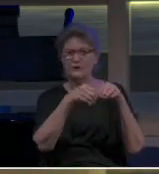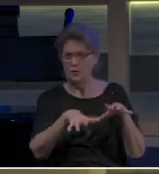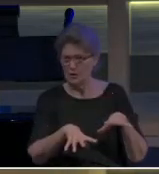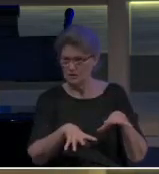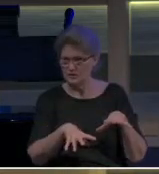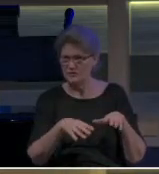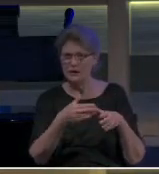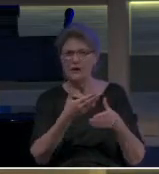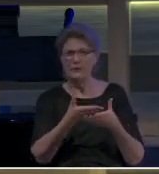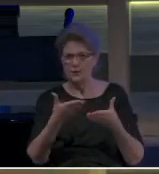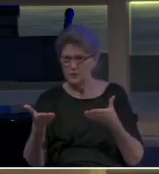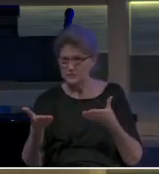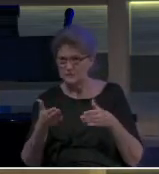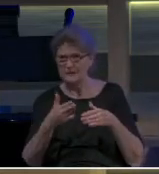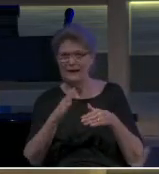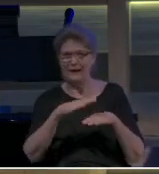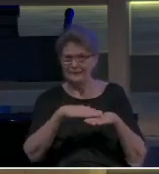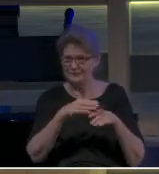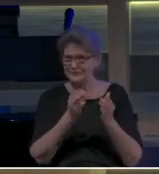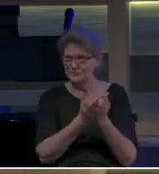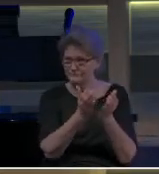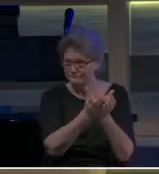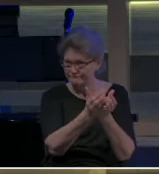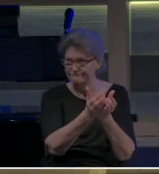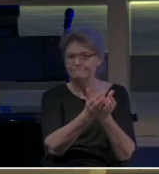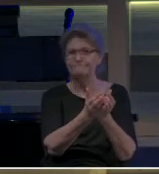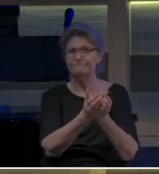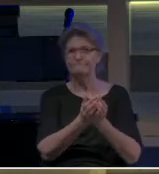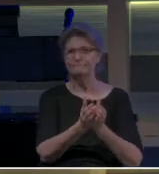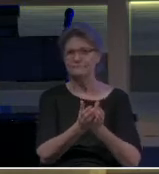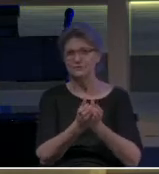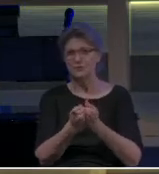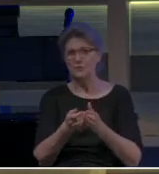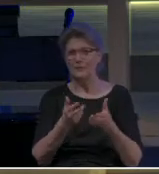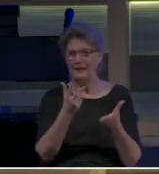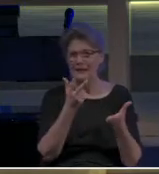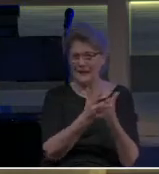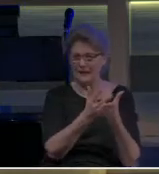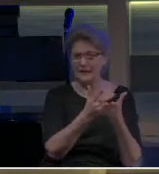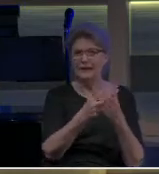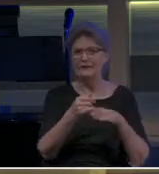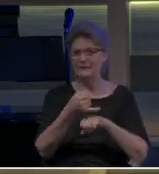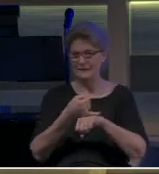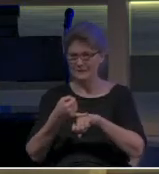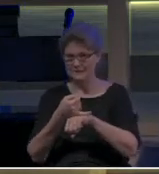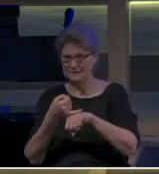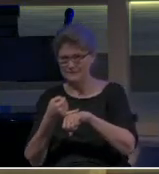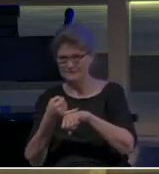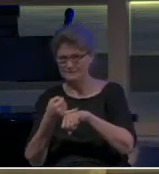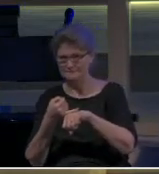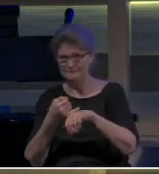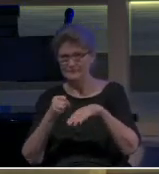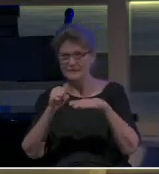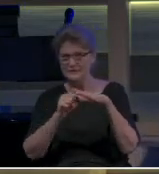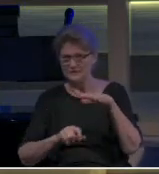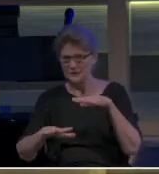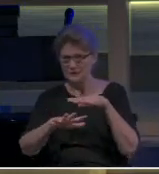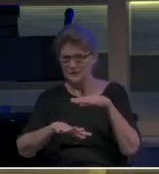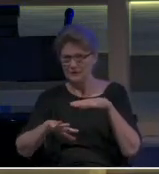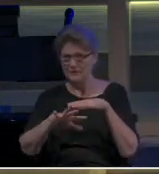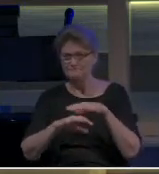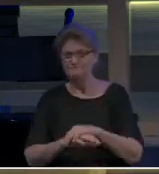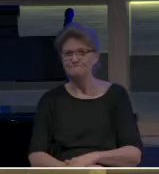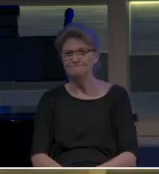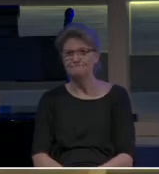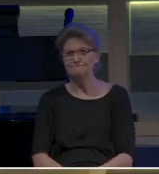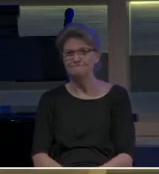what you want to think about when you look at this, when you look at it, and you read Paul saying this